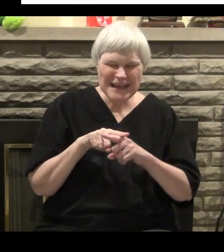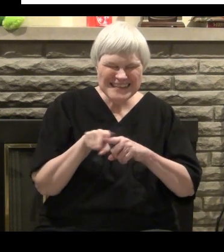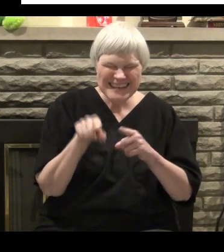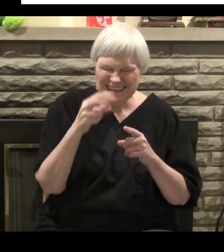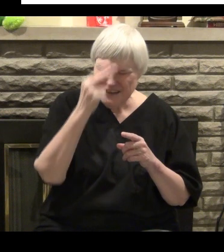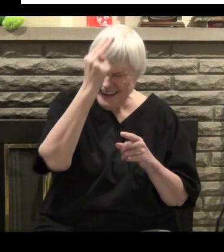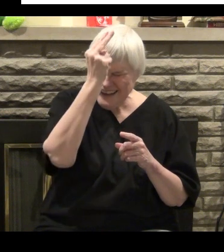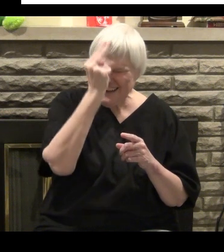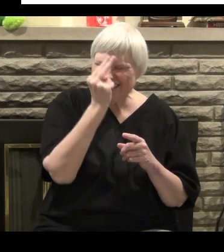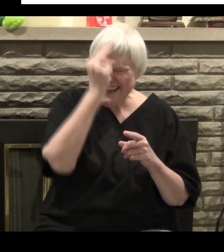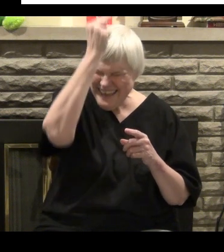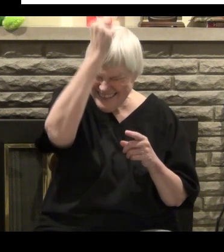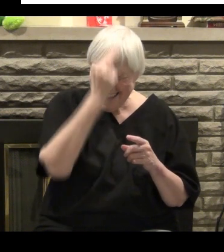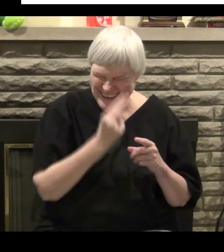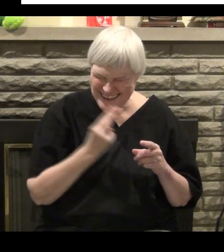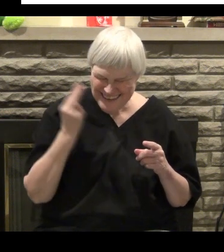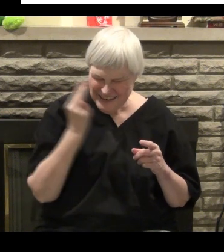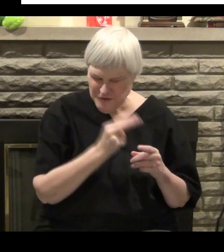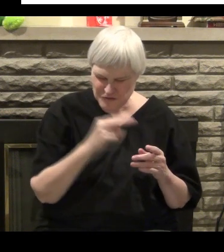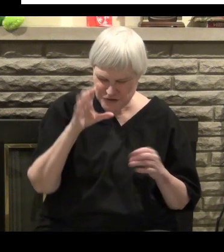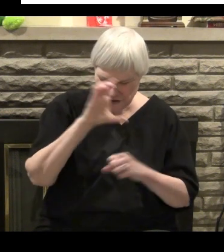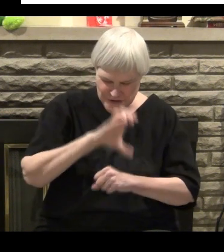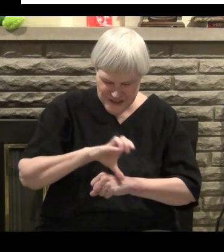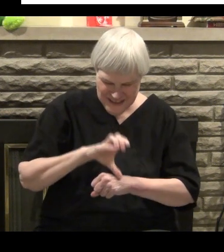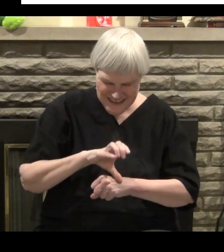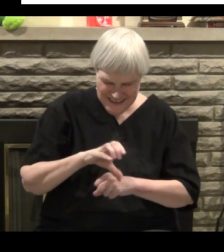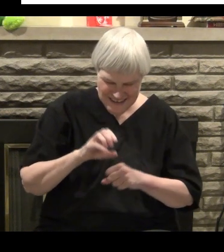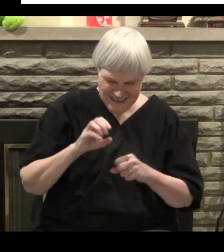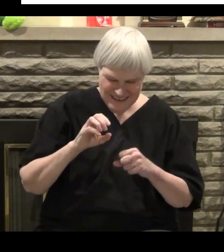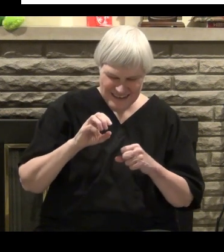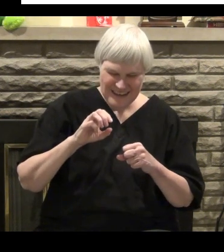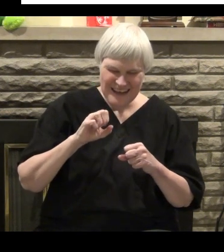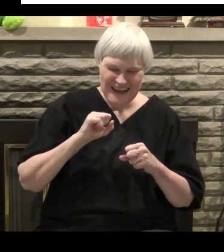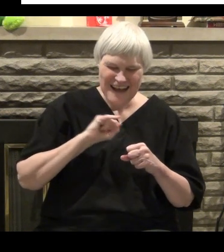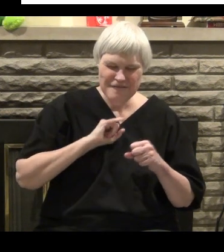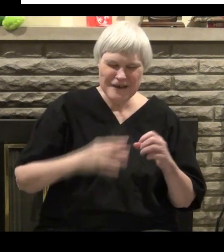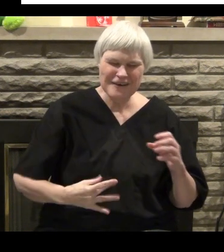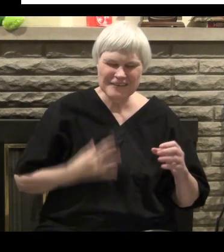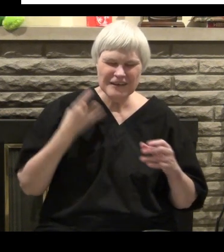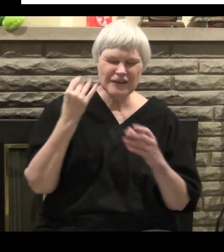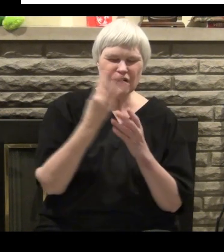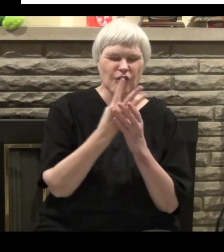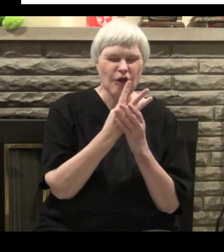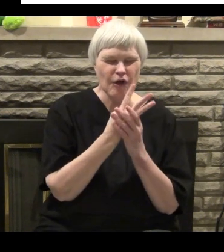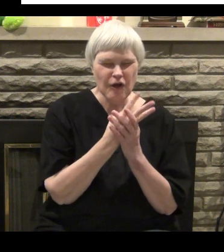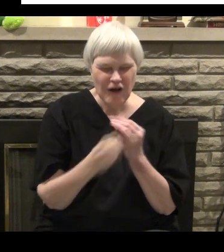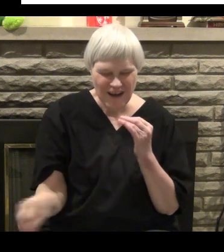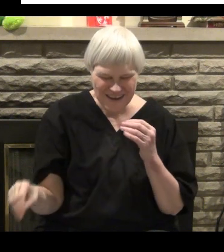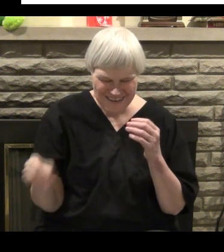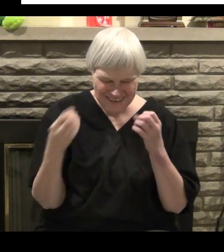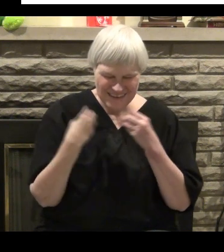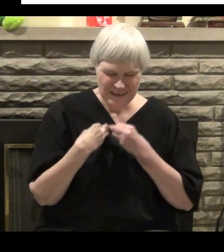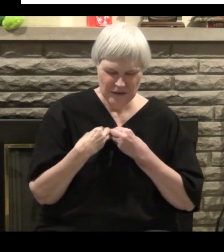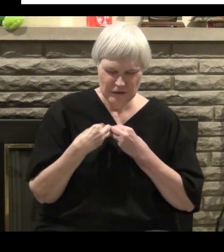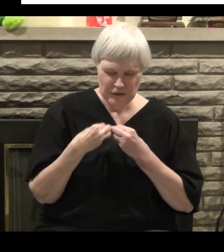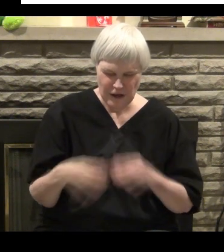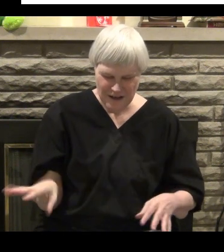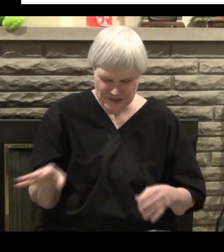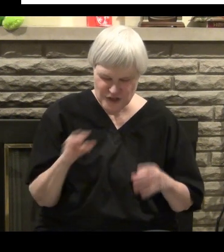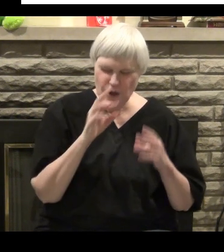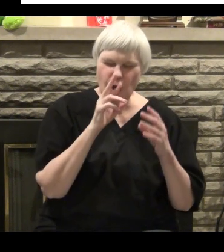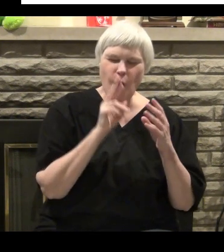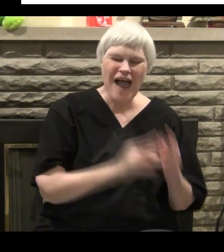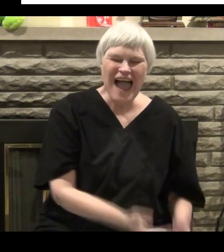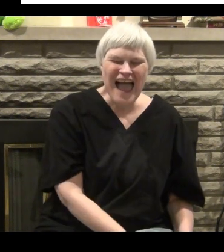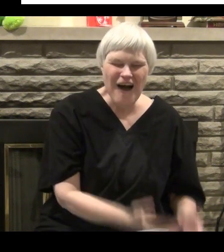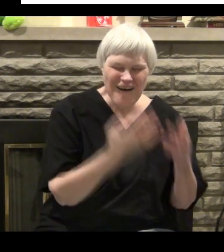But I'll tell you what, being raised in the Catholic Church had me at that point where I felt like I was lost and gone